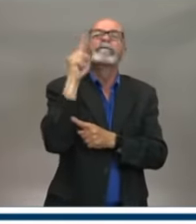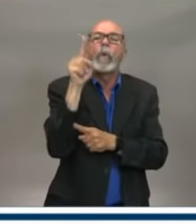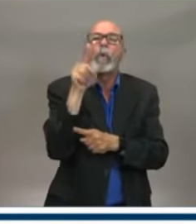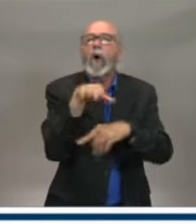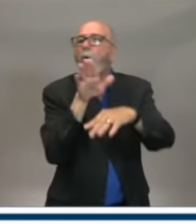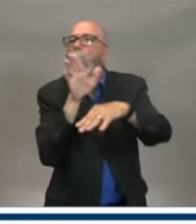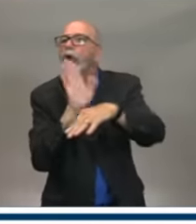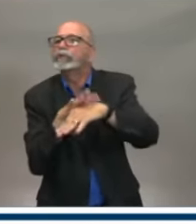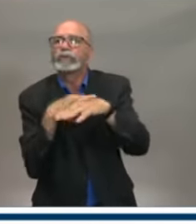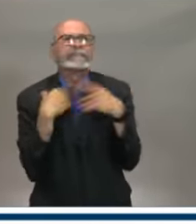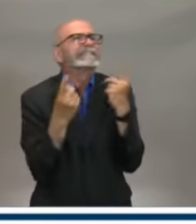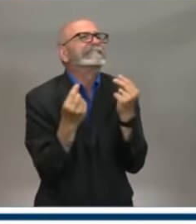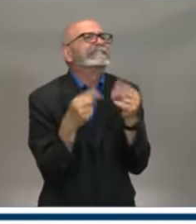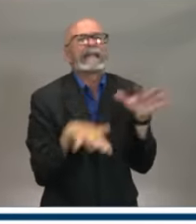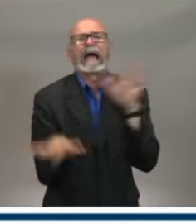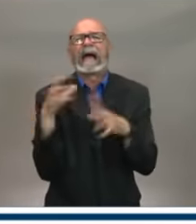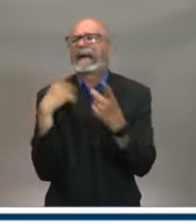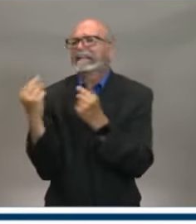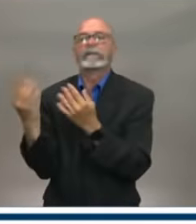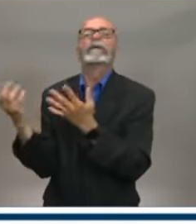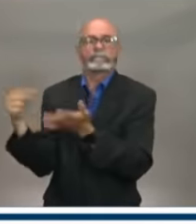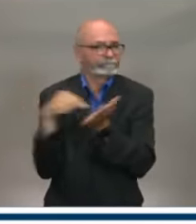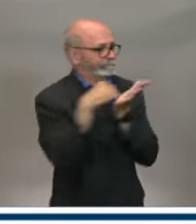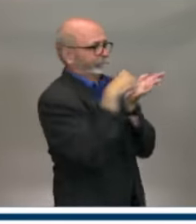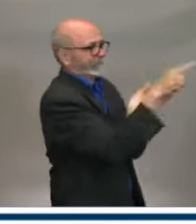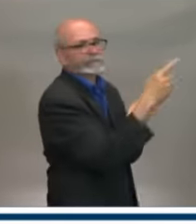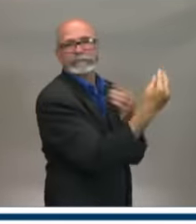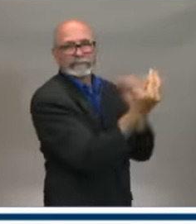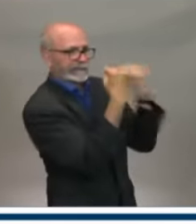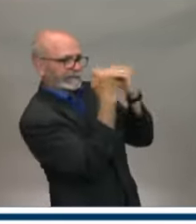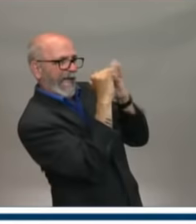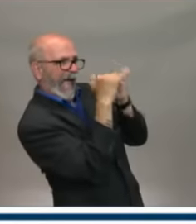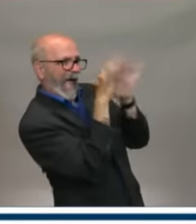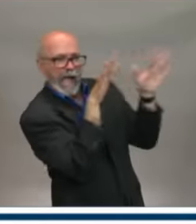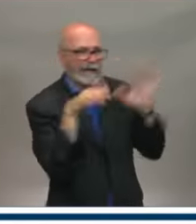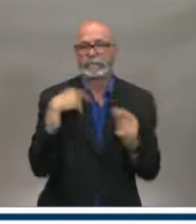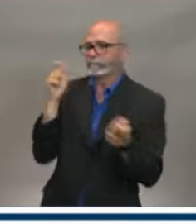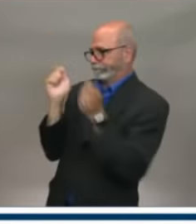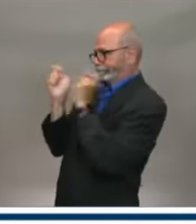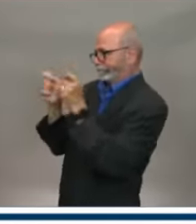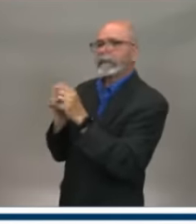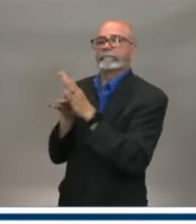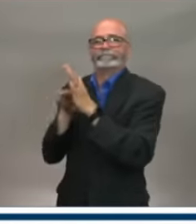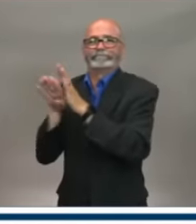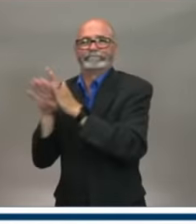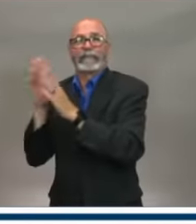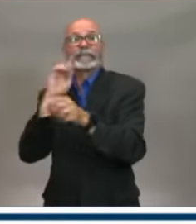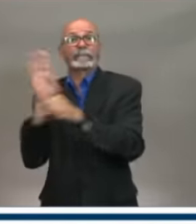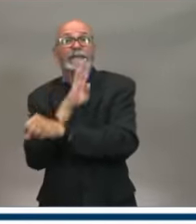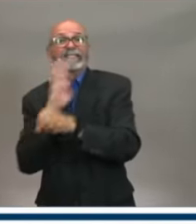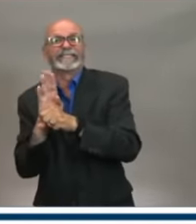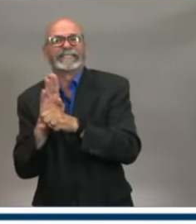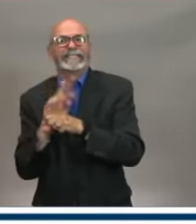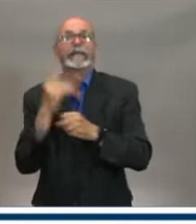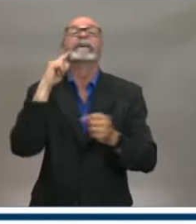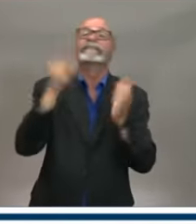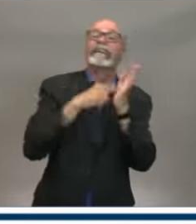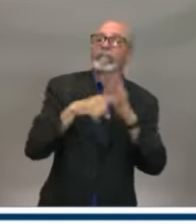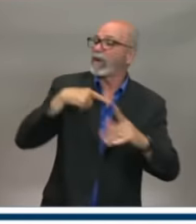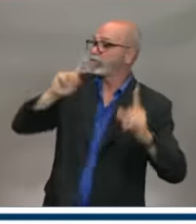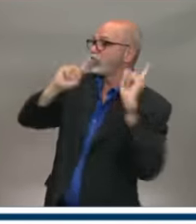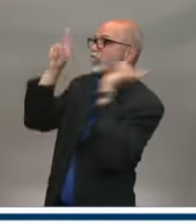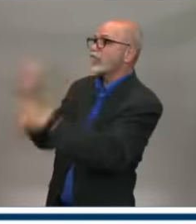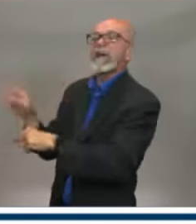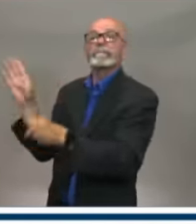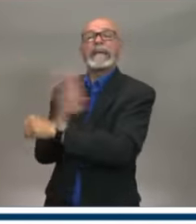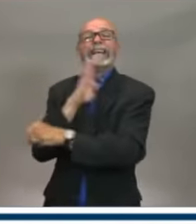advice. This program is for those ordered to close under the public health order, along with small independent retailers,